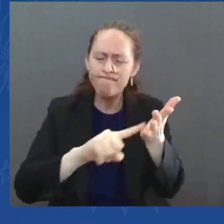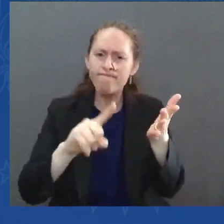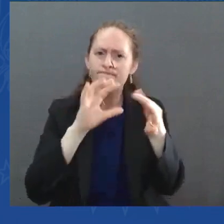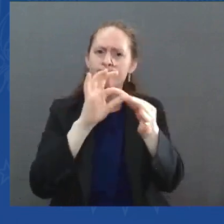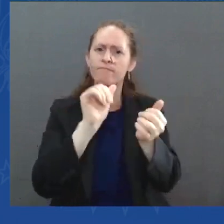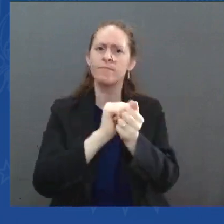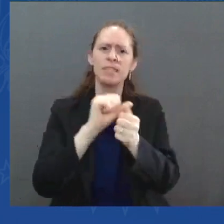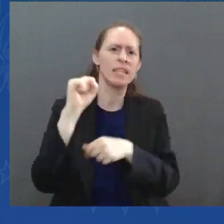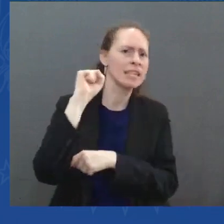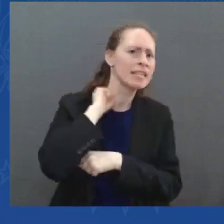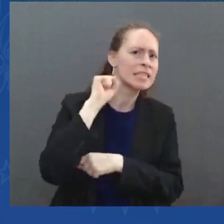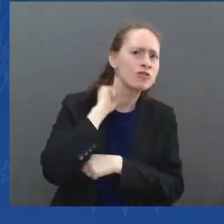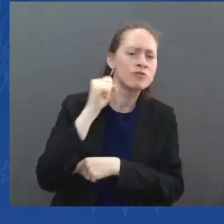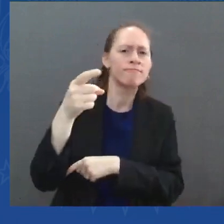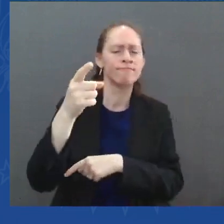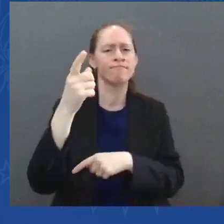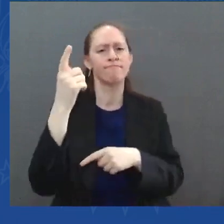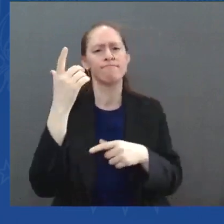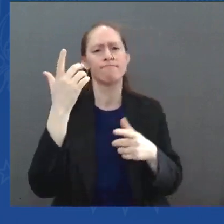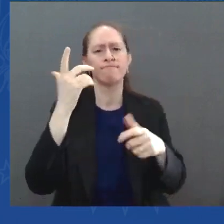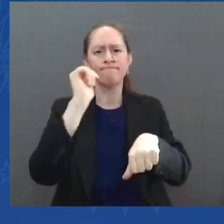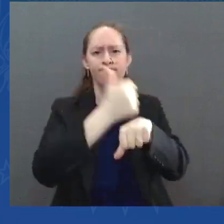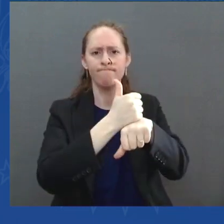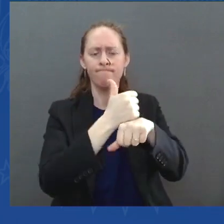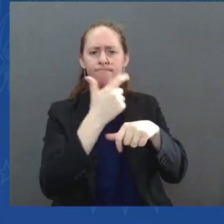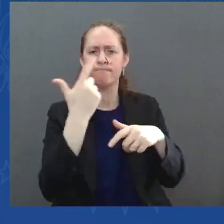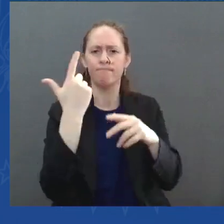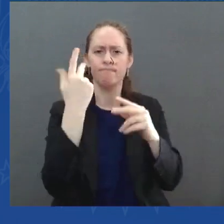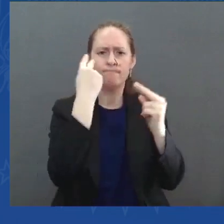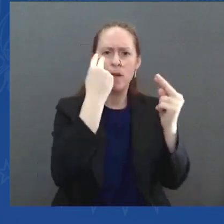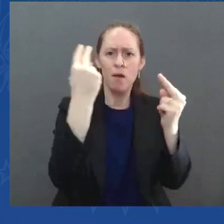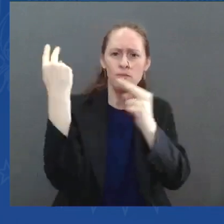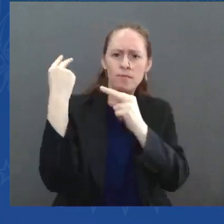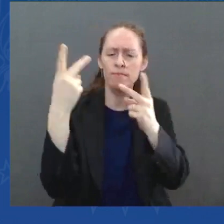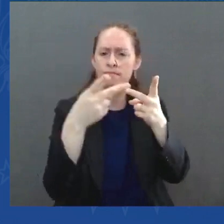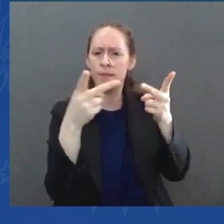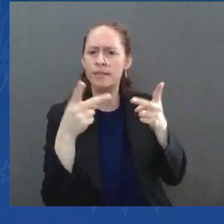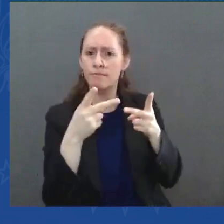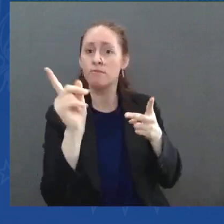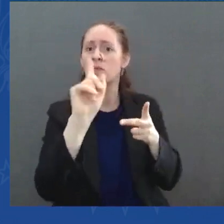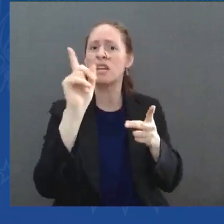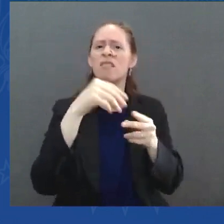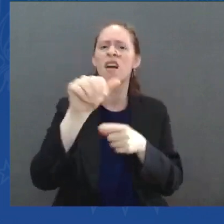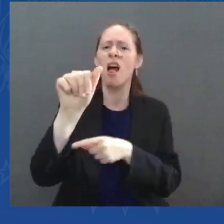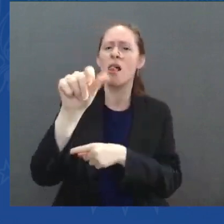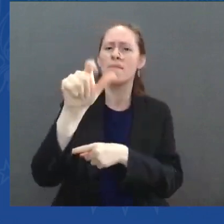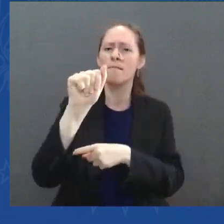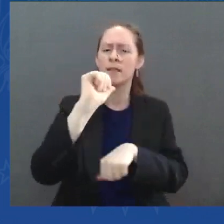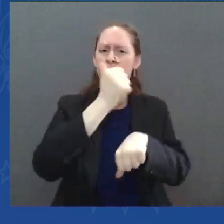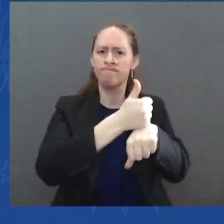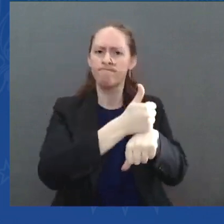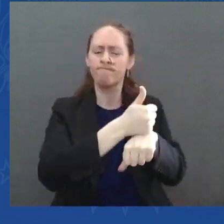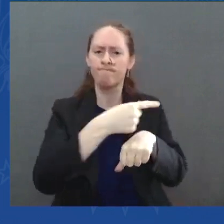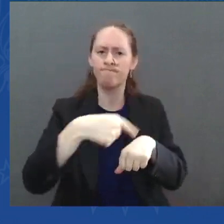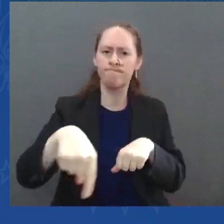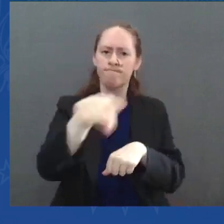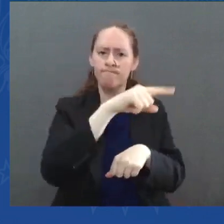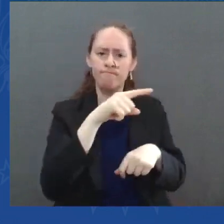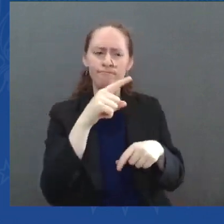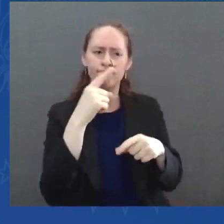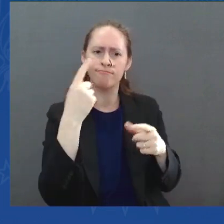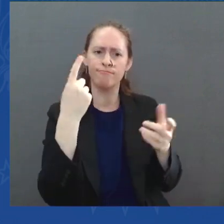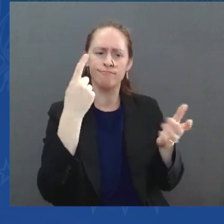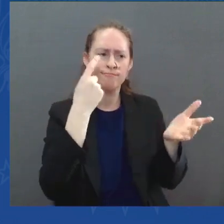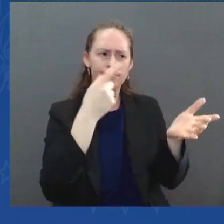America's first site dedicated to understand the legacy of lynching. You know, his extensive research